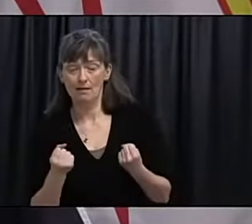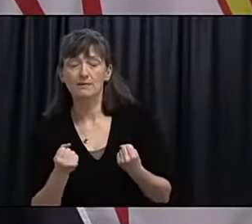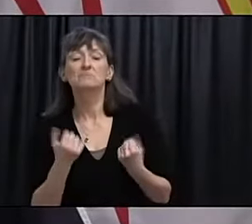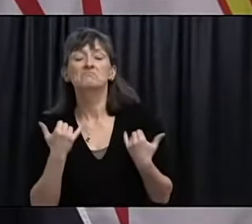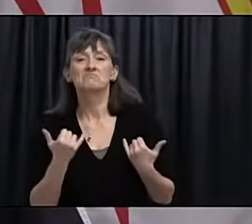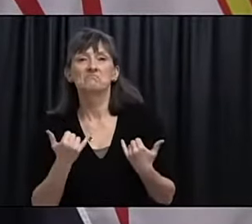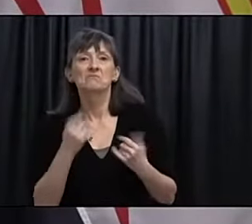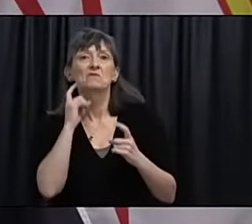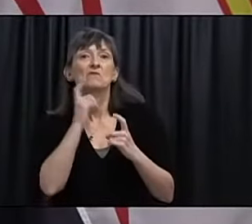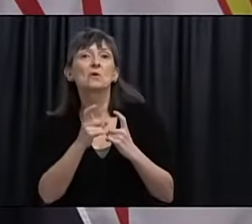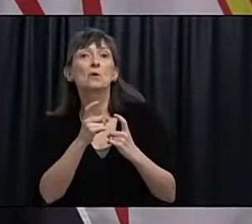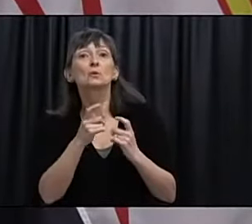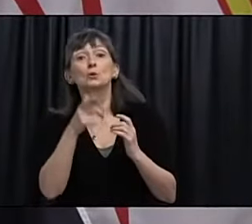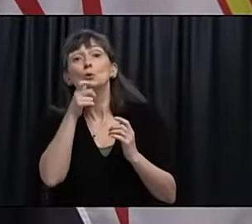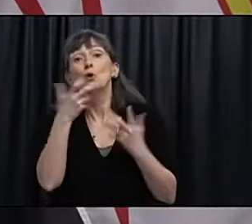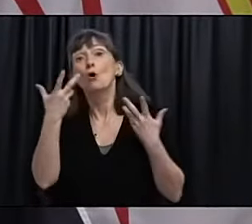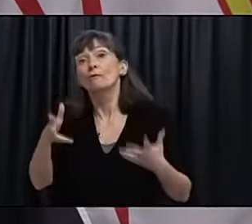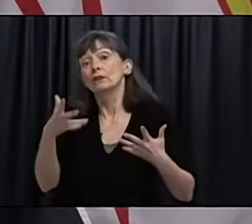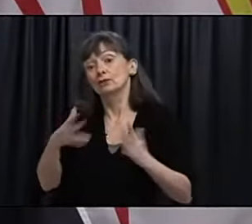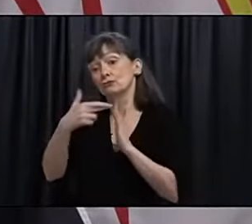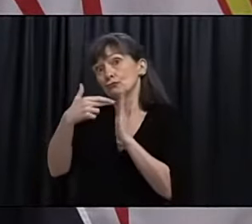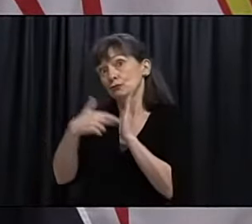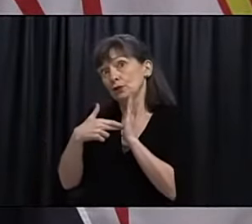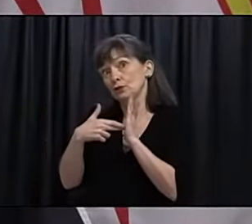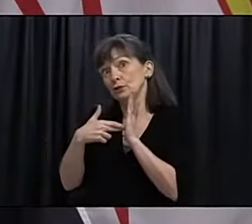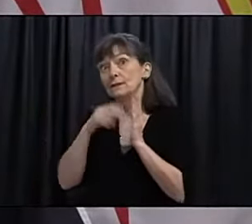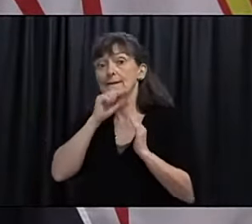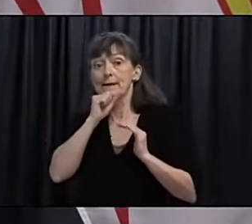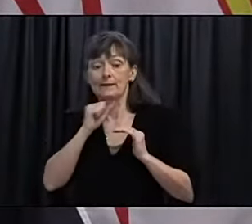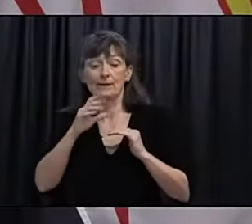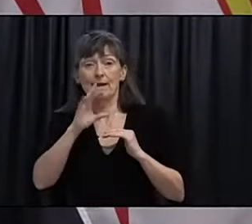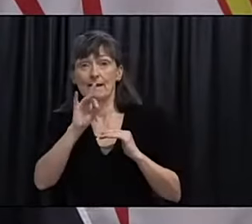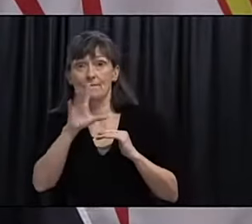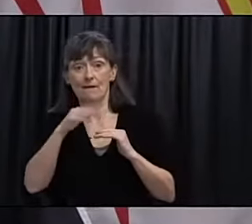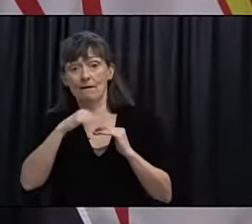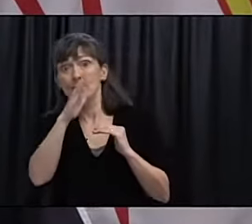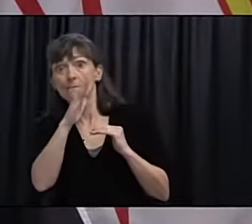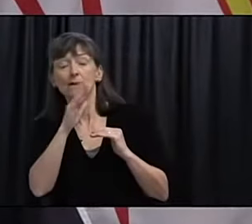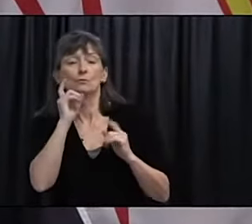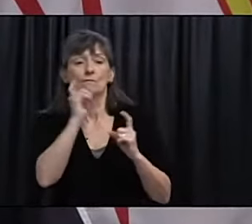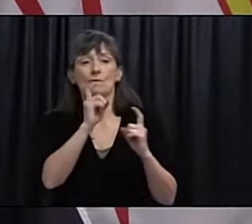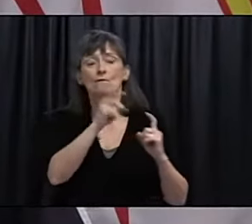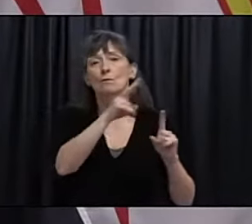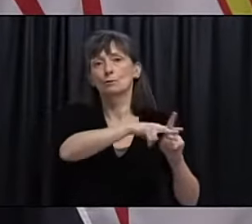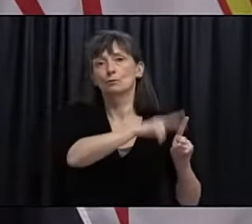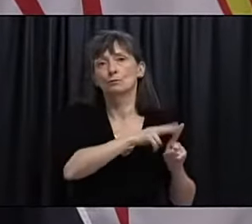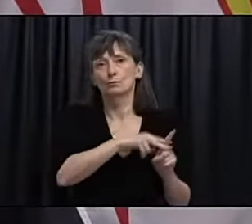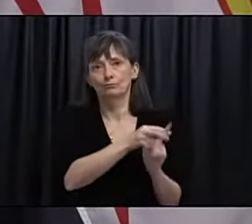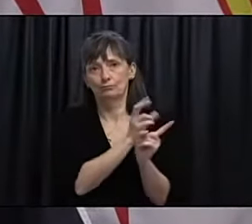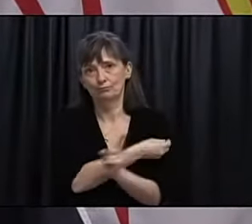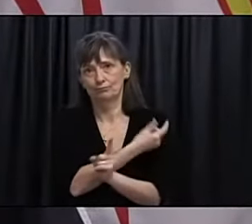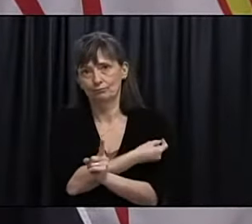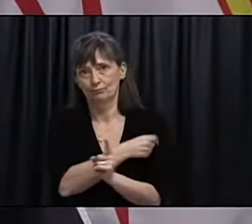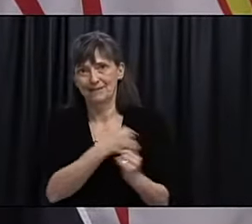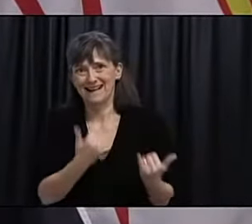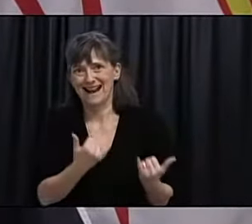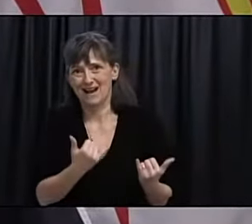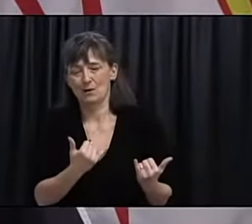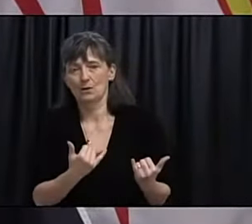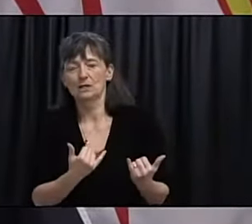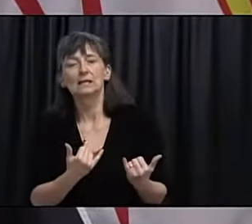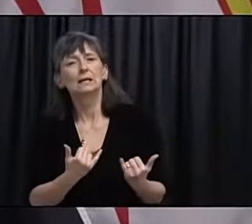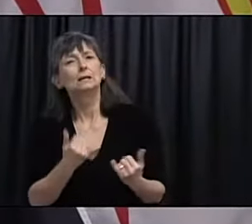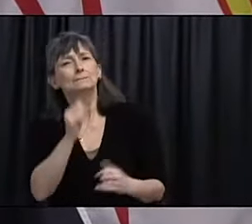who have pre-registered to book their appointment for vaccination. Please be patient it might take a couple of weeks for your